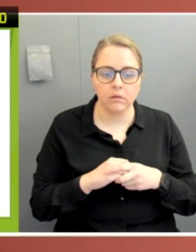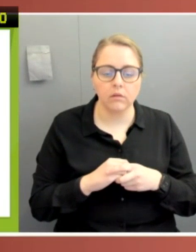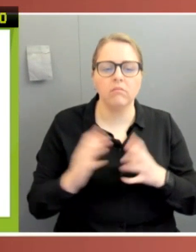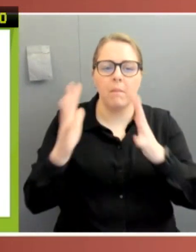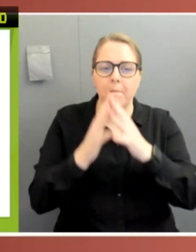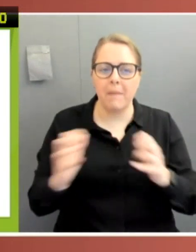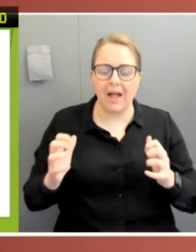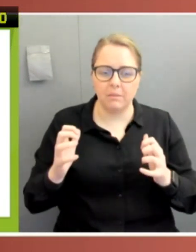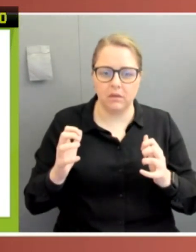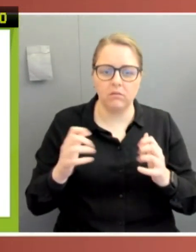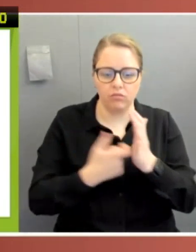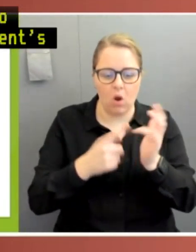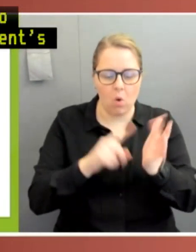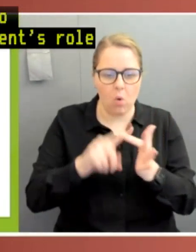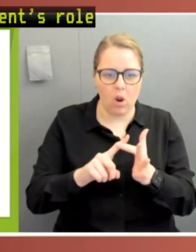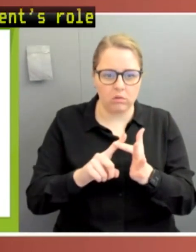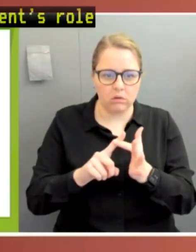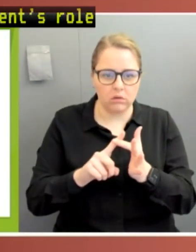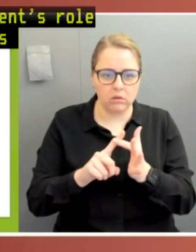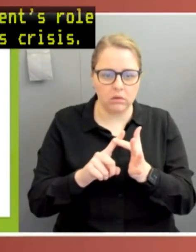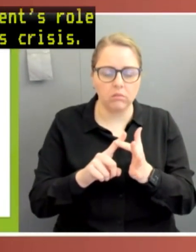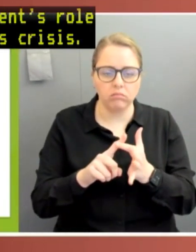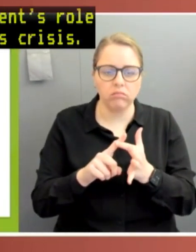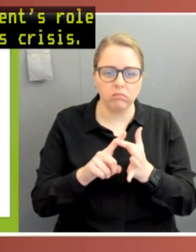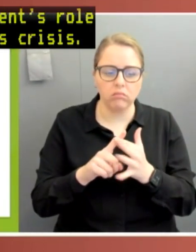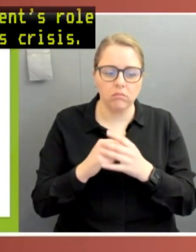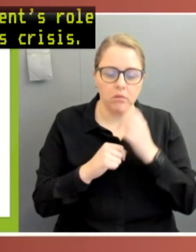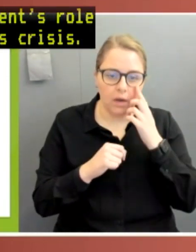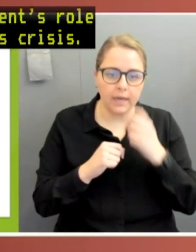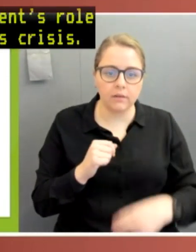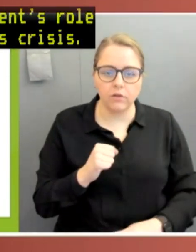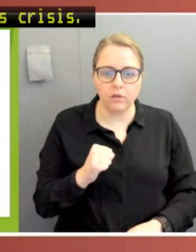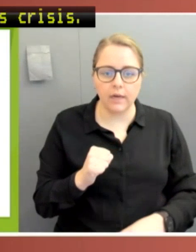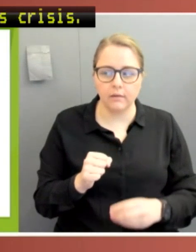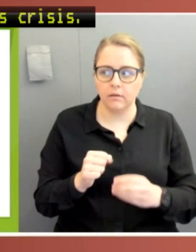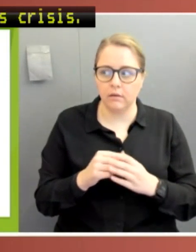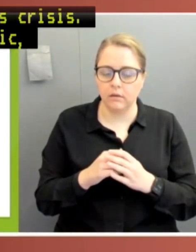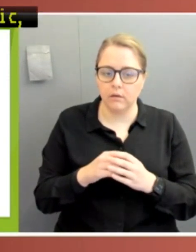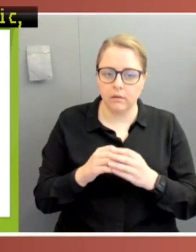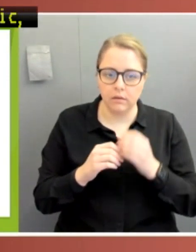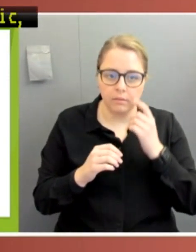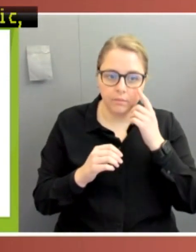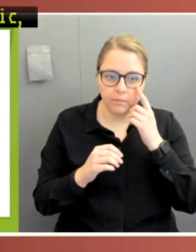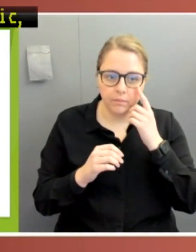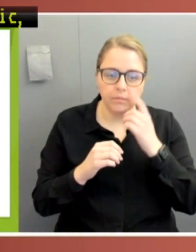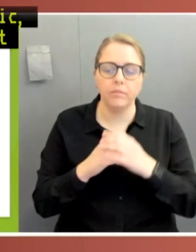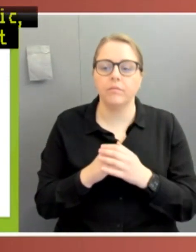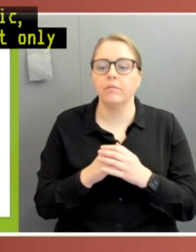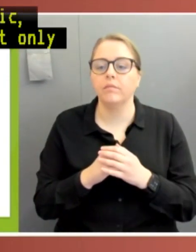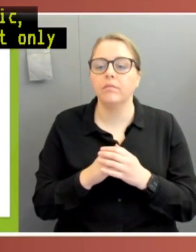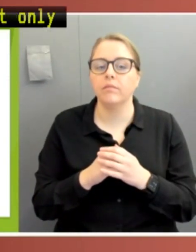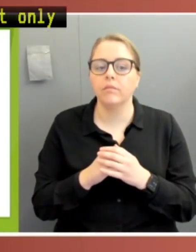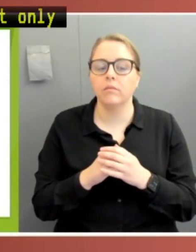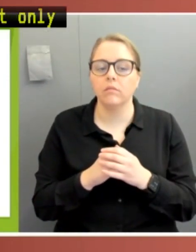during this crisis. During the COVID-19 pandemic, however, Parliament did not only cede its authority, but largely abrogated its responsibility